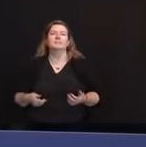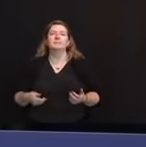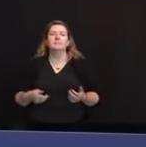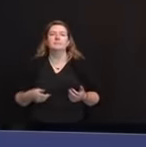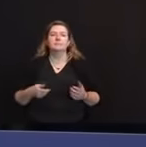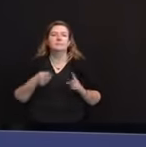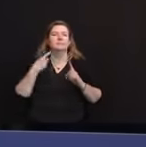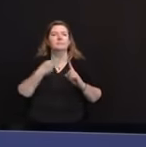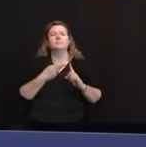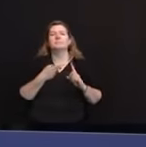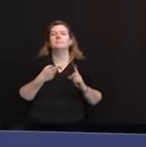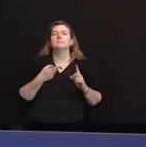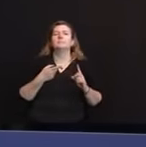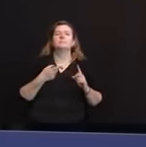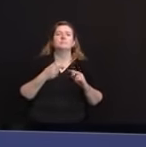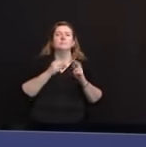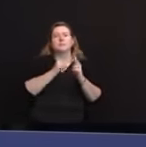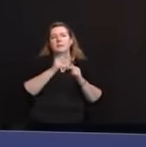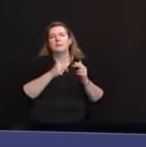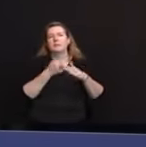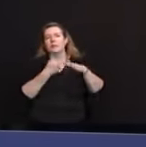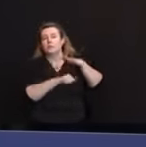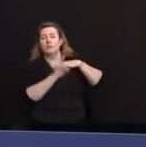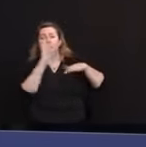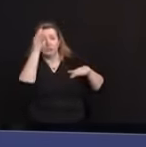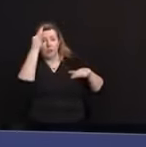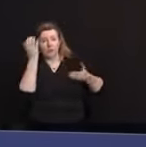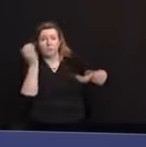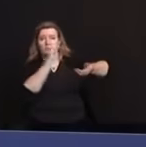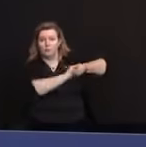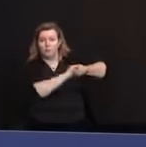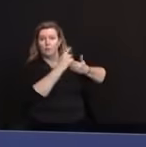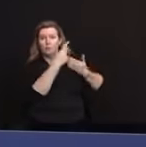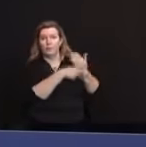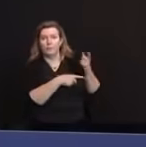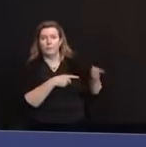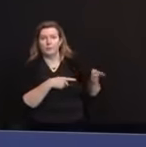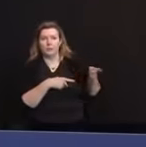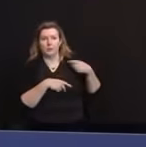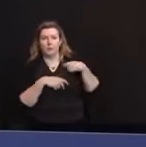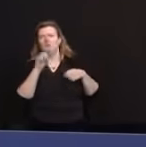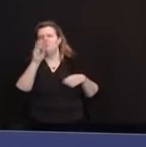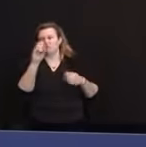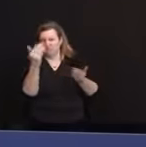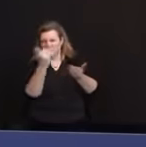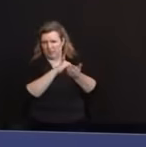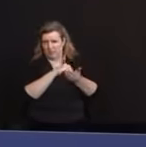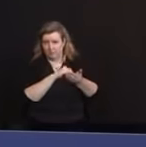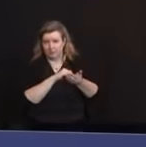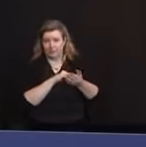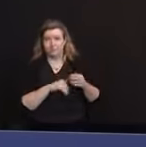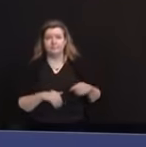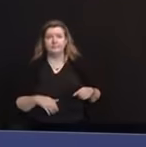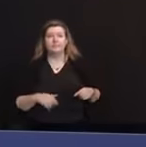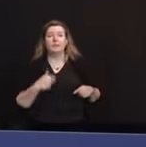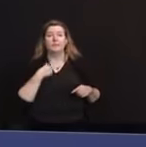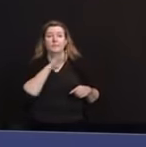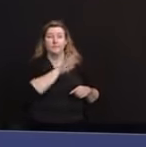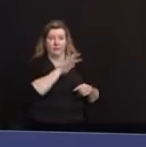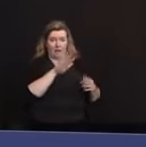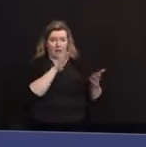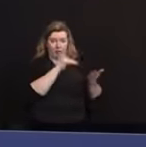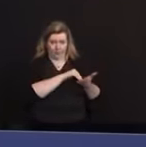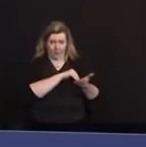federal partnership program. So let me go over those facts again. We've allocated 55,000 doses